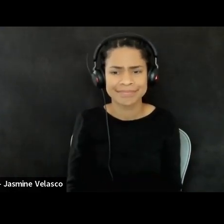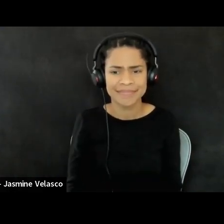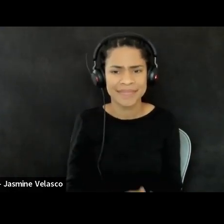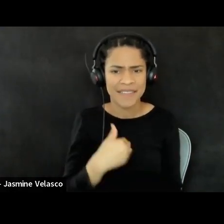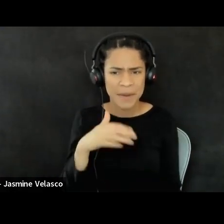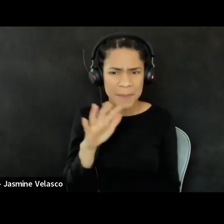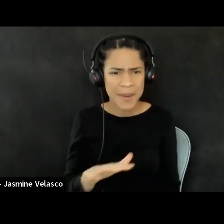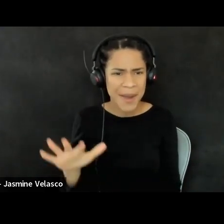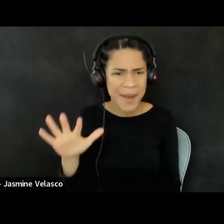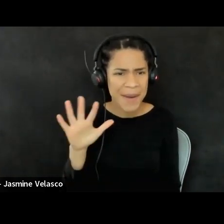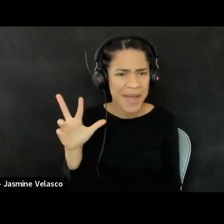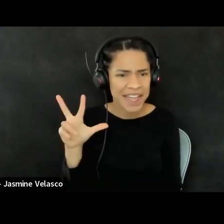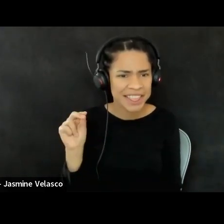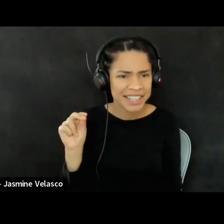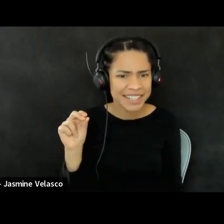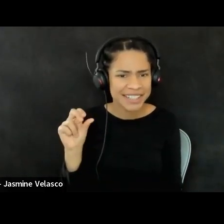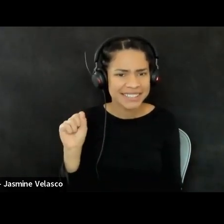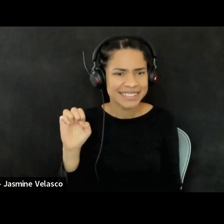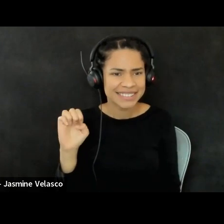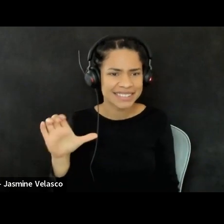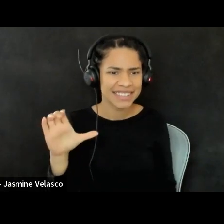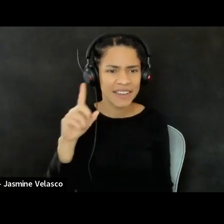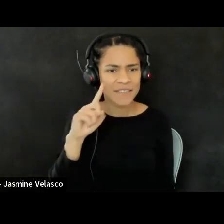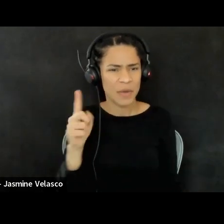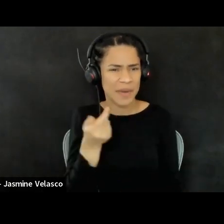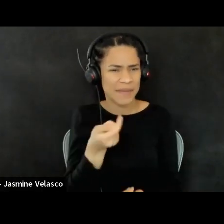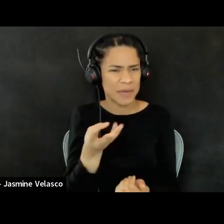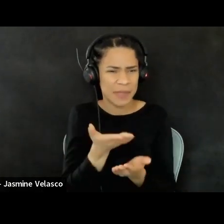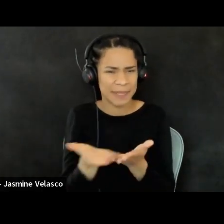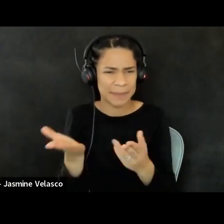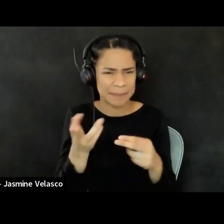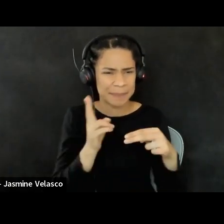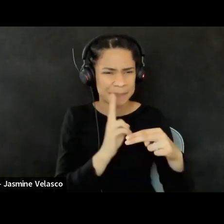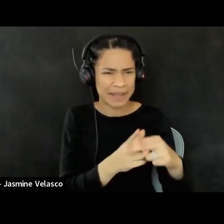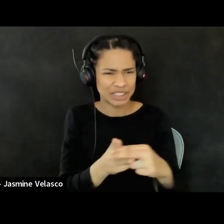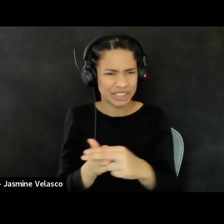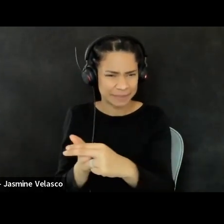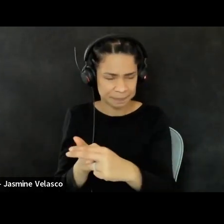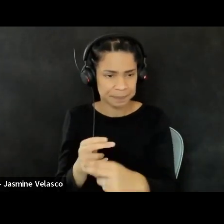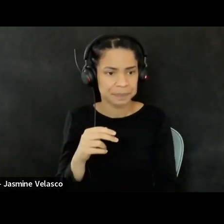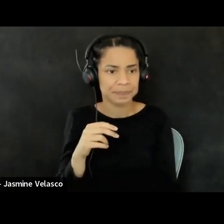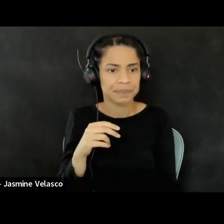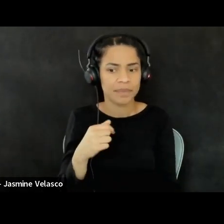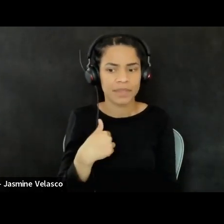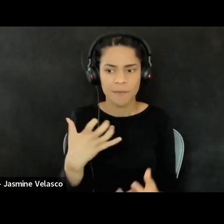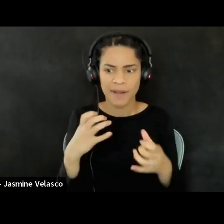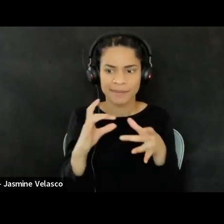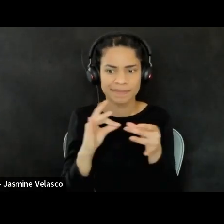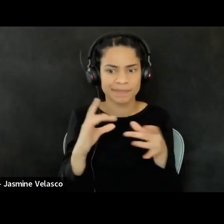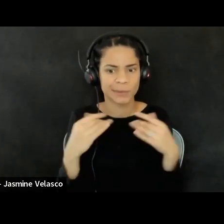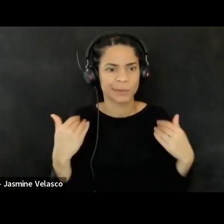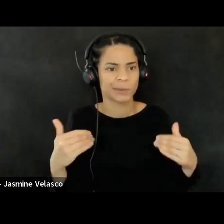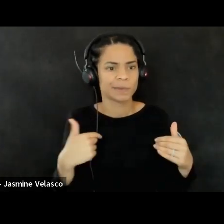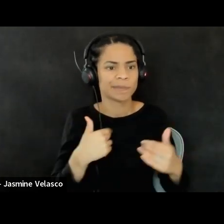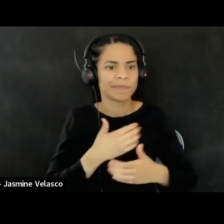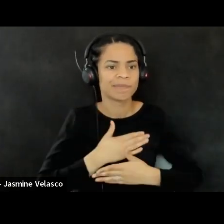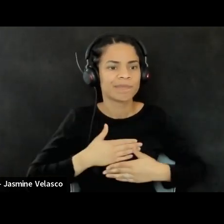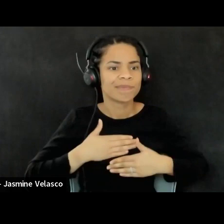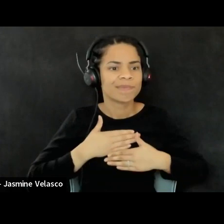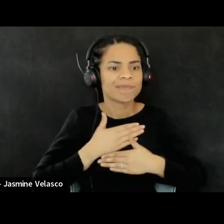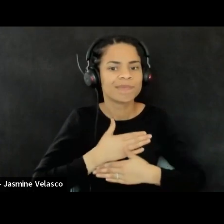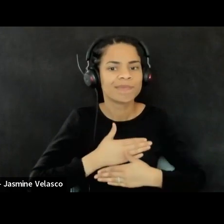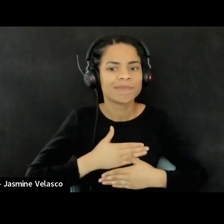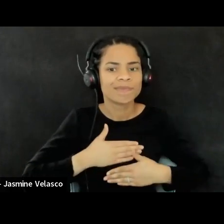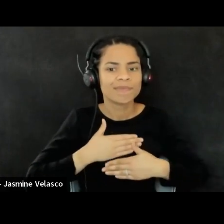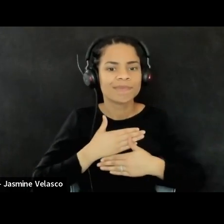30 seconds of housekeeping things to mention. Um, and I want to say how much I appreciate the, um,